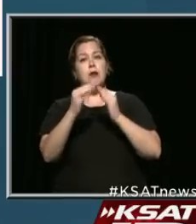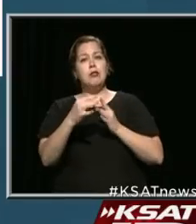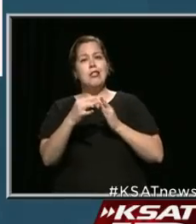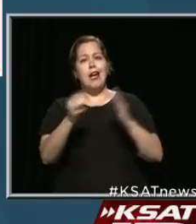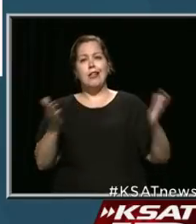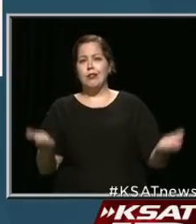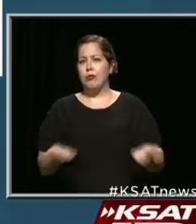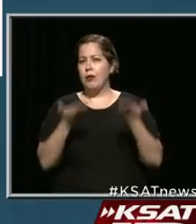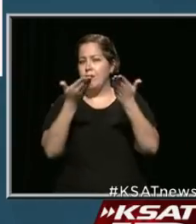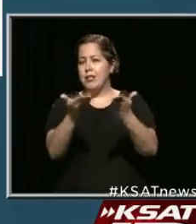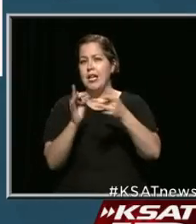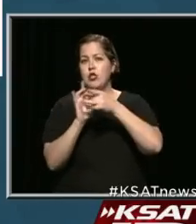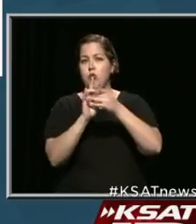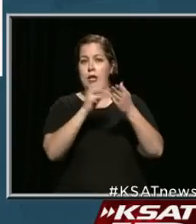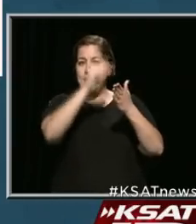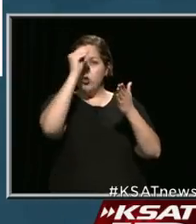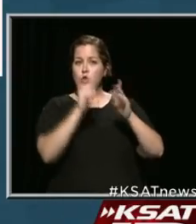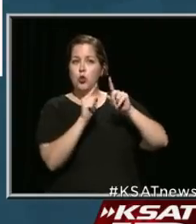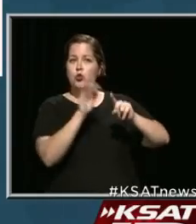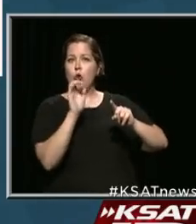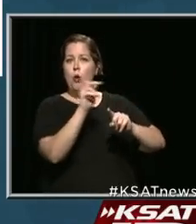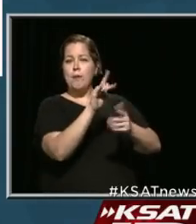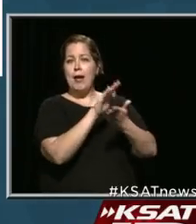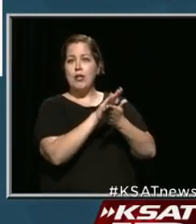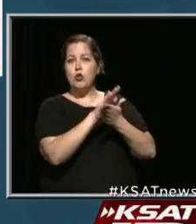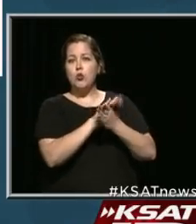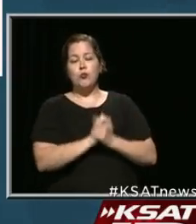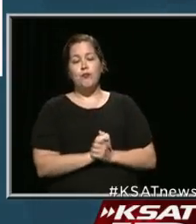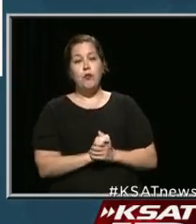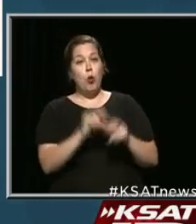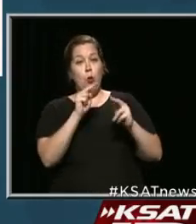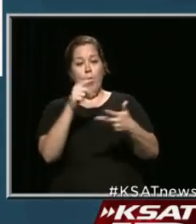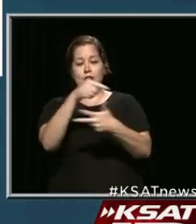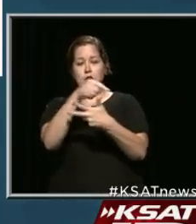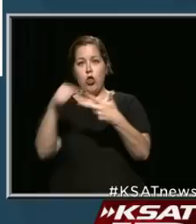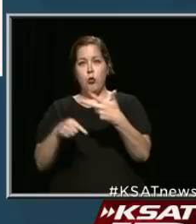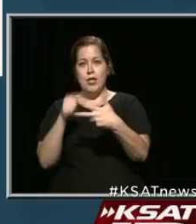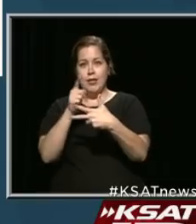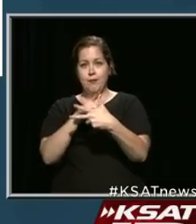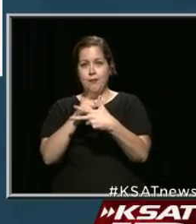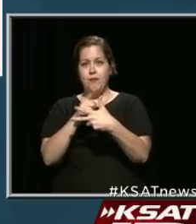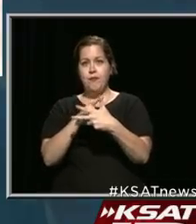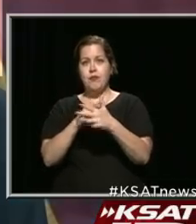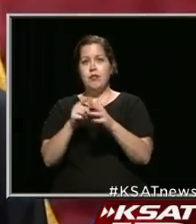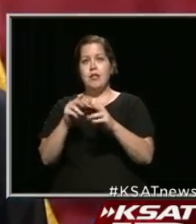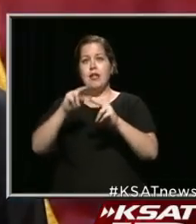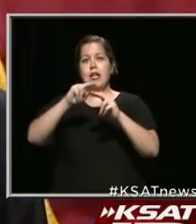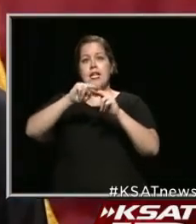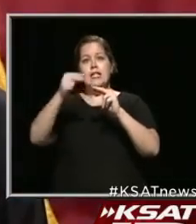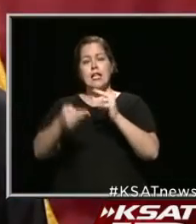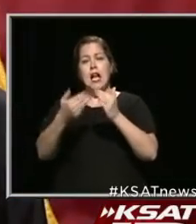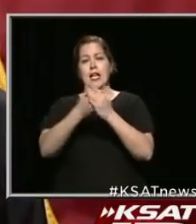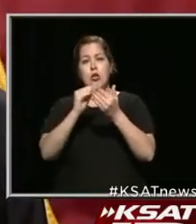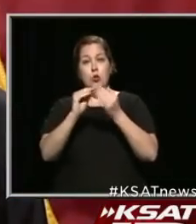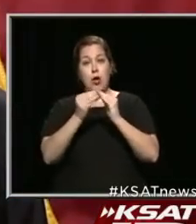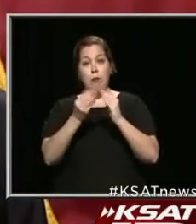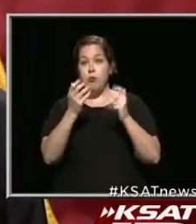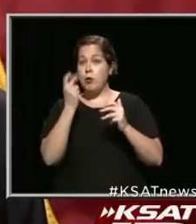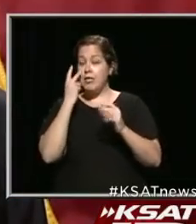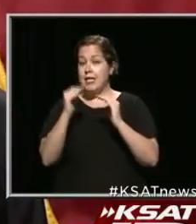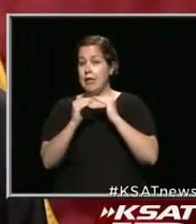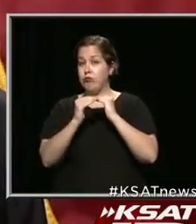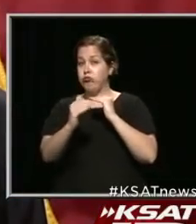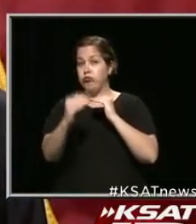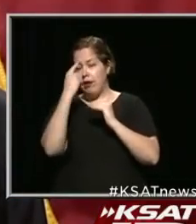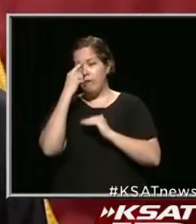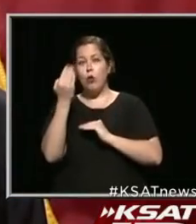recommendations regarding students returning to the classroom. We're watching three things, declining new cases, we want to see that sustained